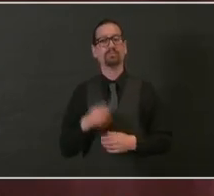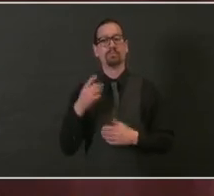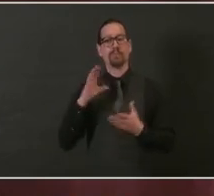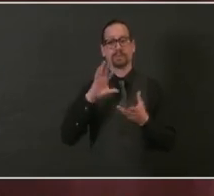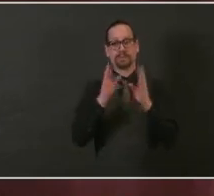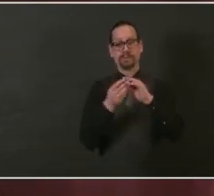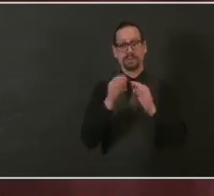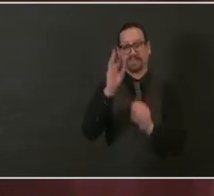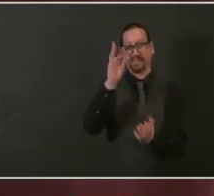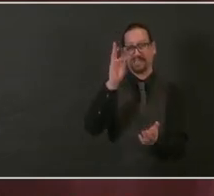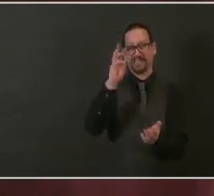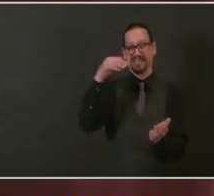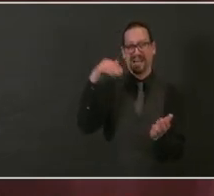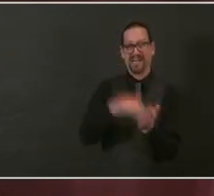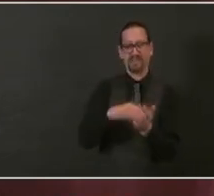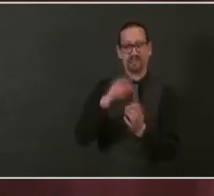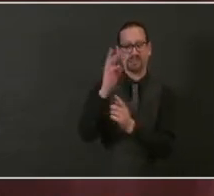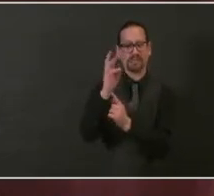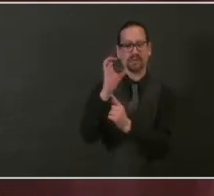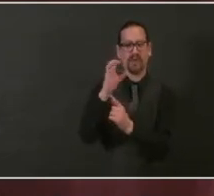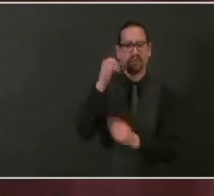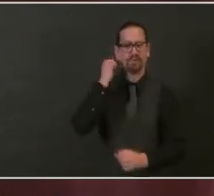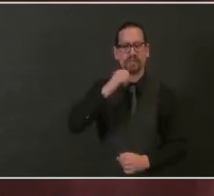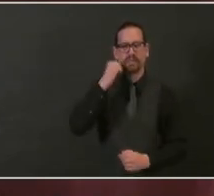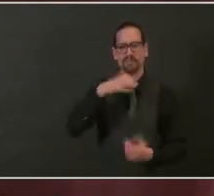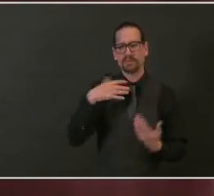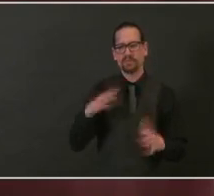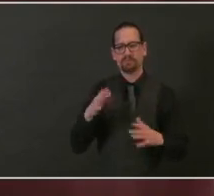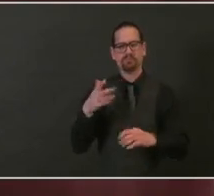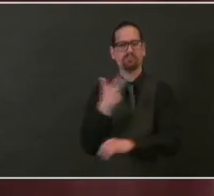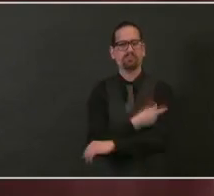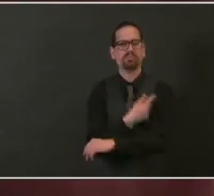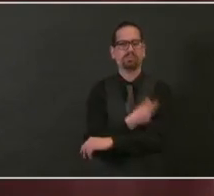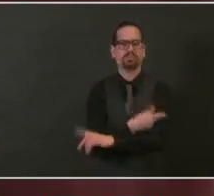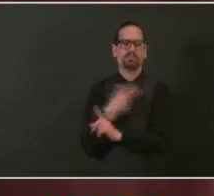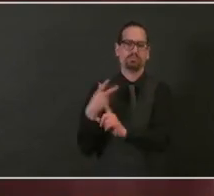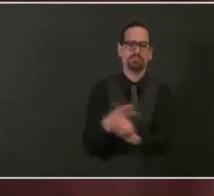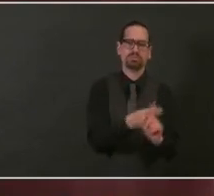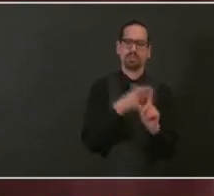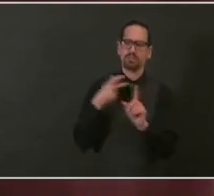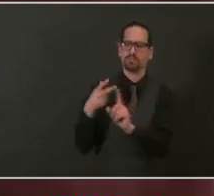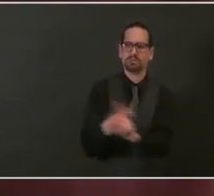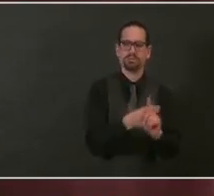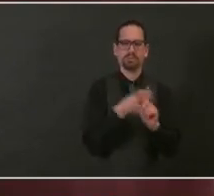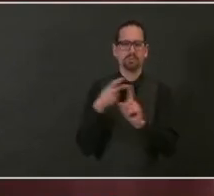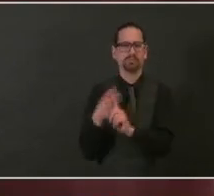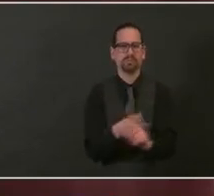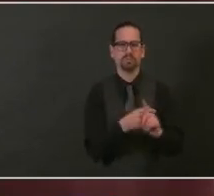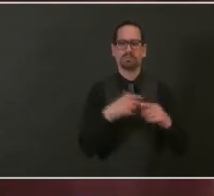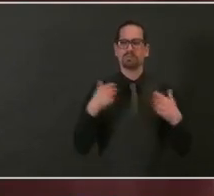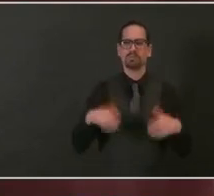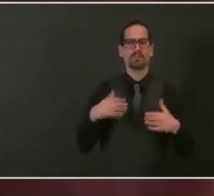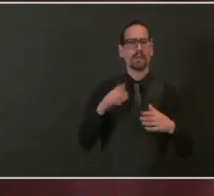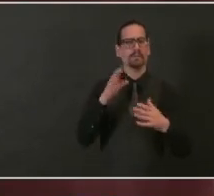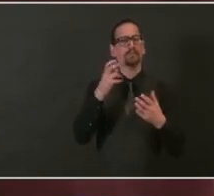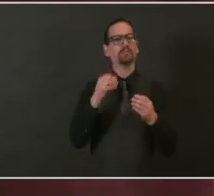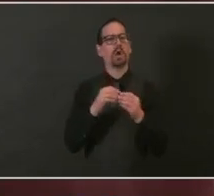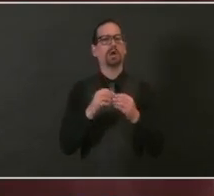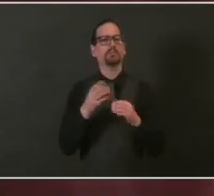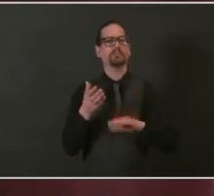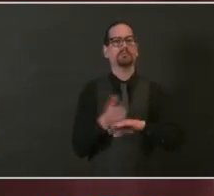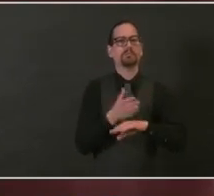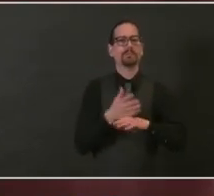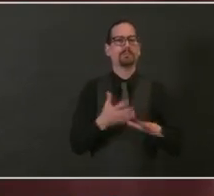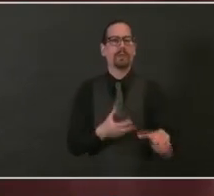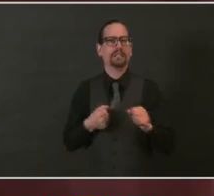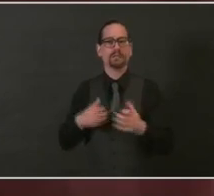throughout the state, which is a great pace and what we're looking to increase even further. All told, we've